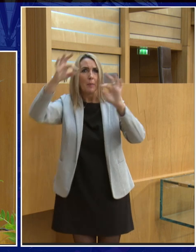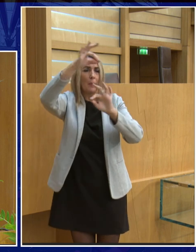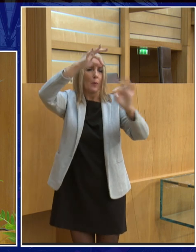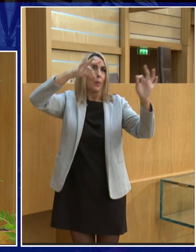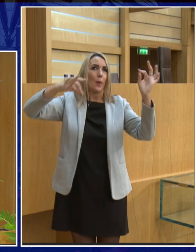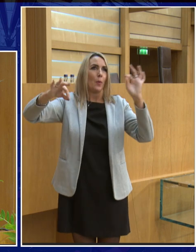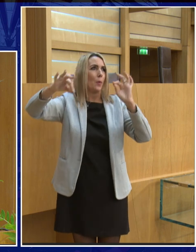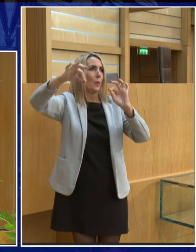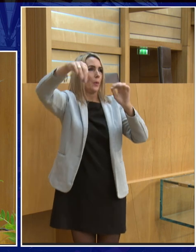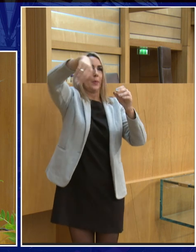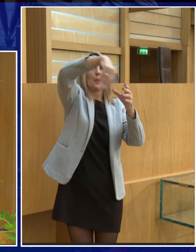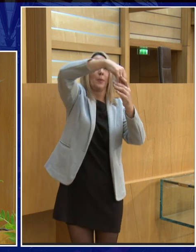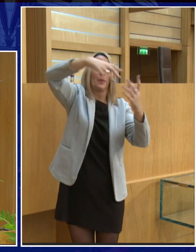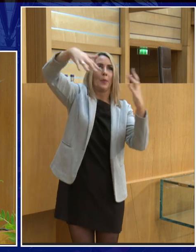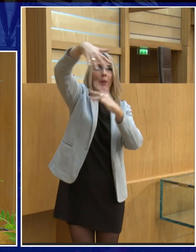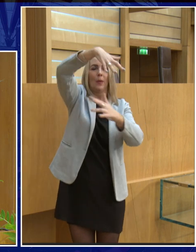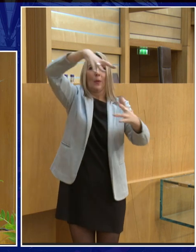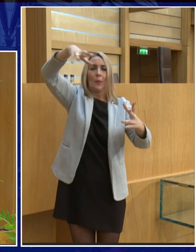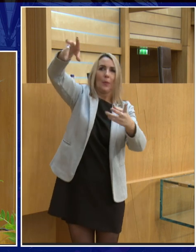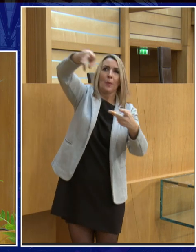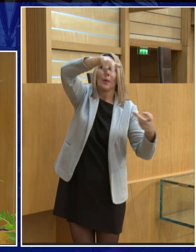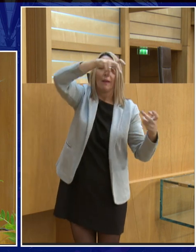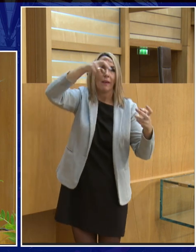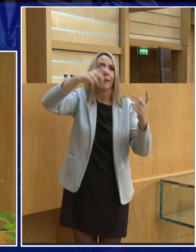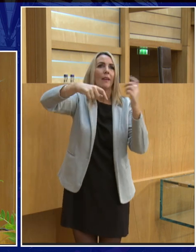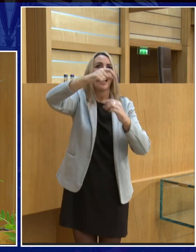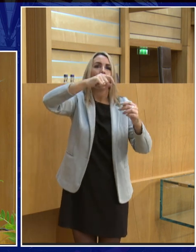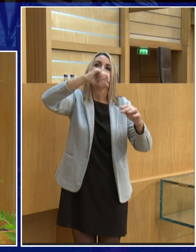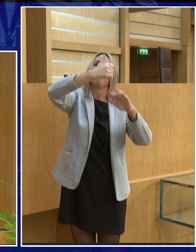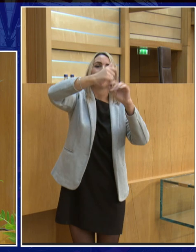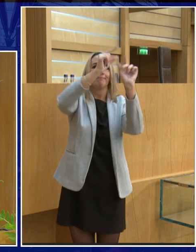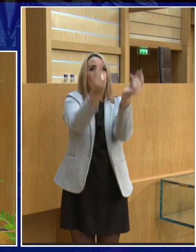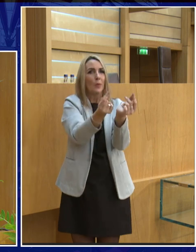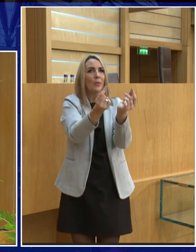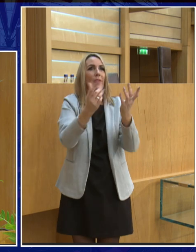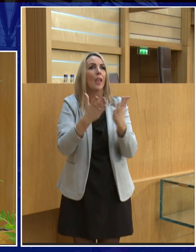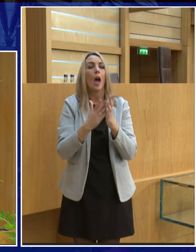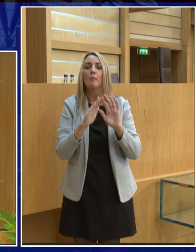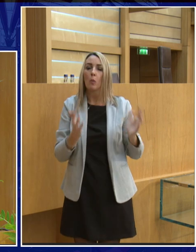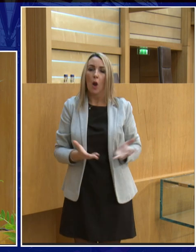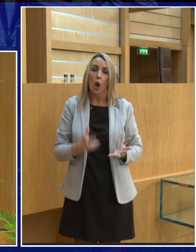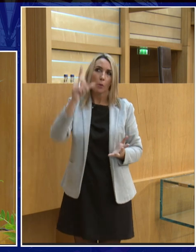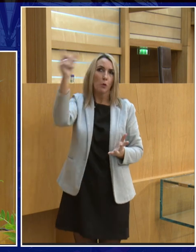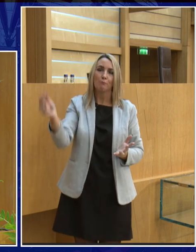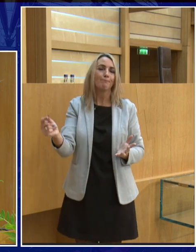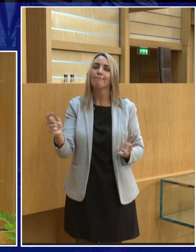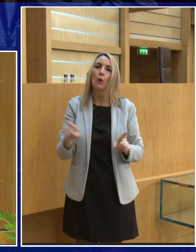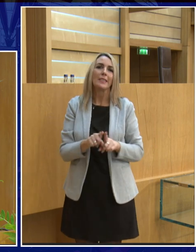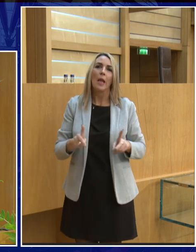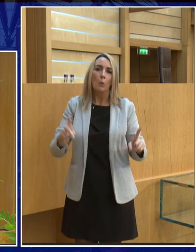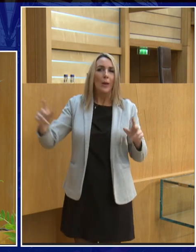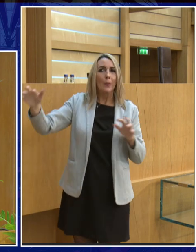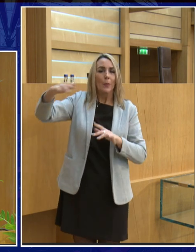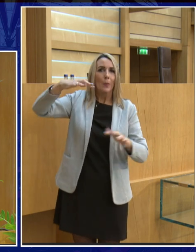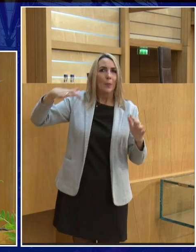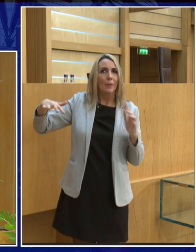day whoa it got caught in the gravitational pull of Mars and so that's how Mars got its moons but the earth moon is too big for that to happen so